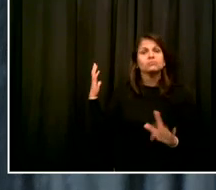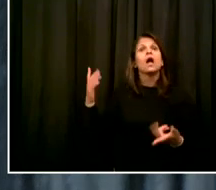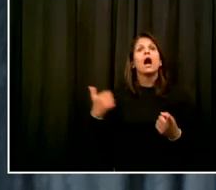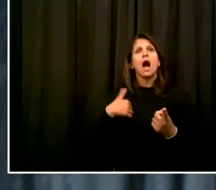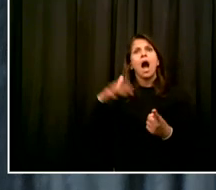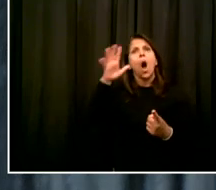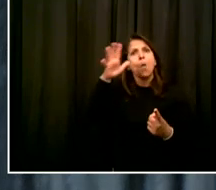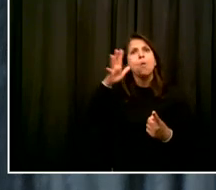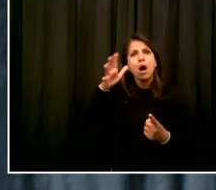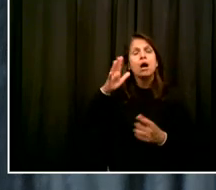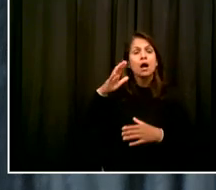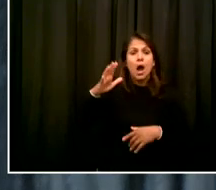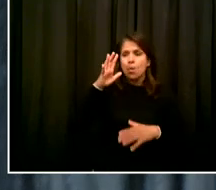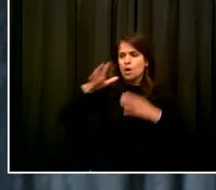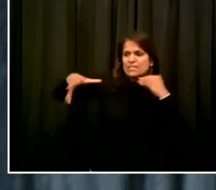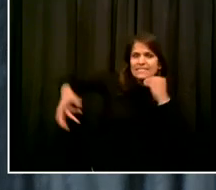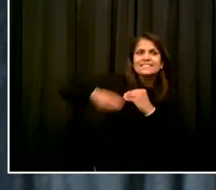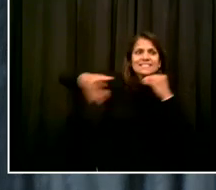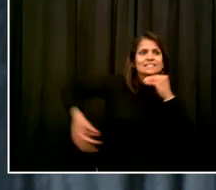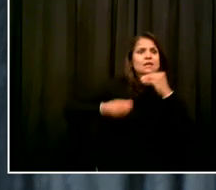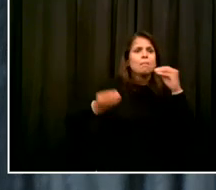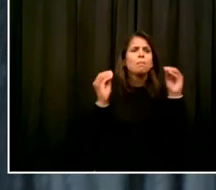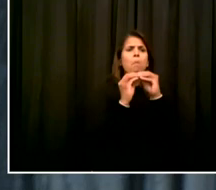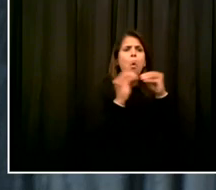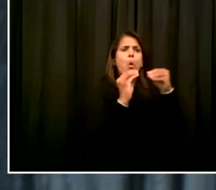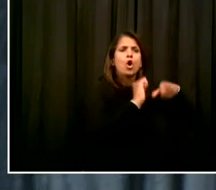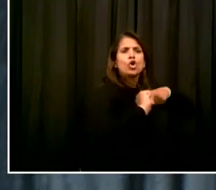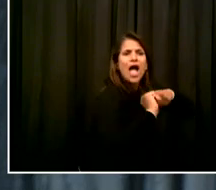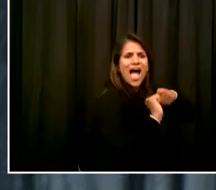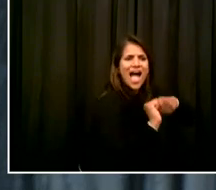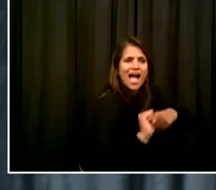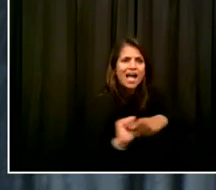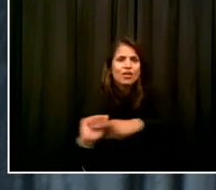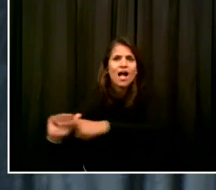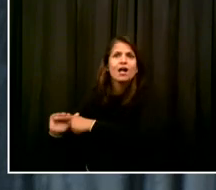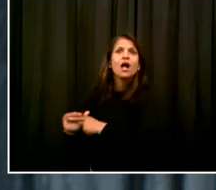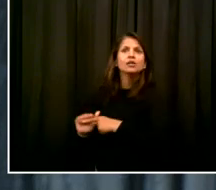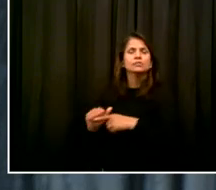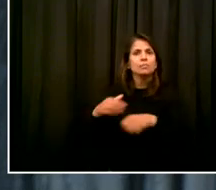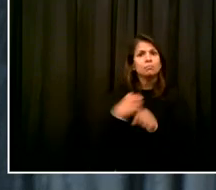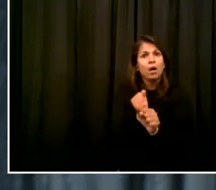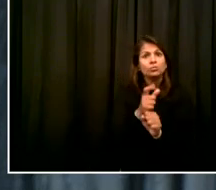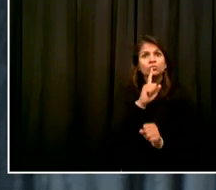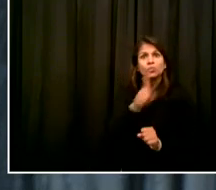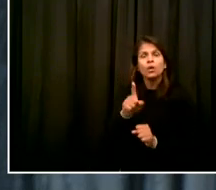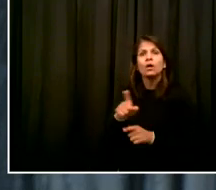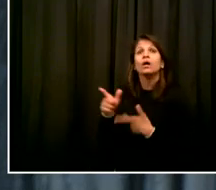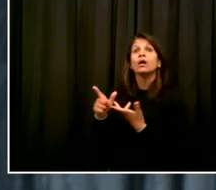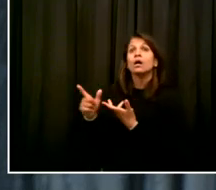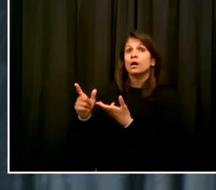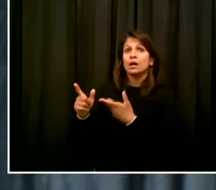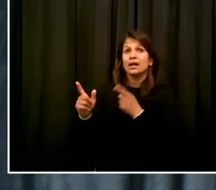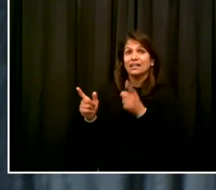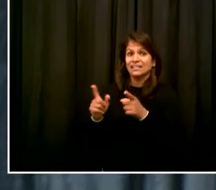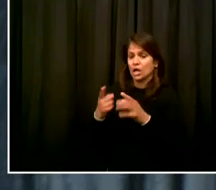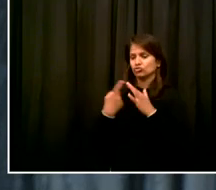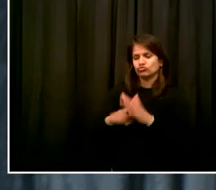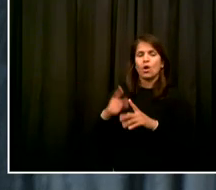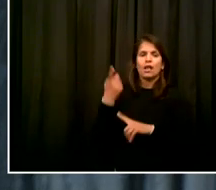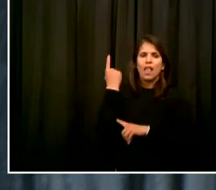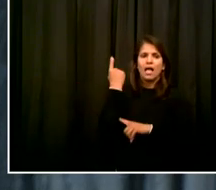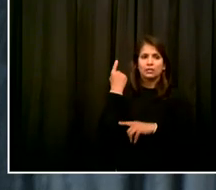continue the training that was started last year and expand on it so that teachers will have additional